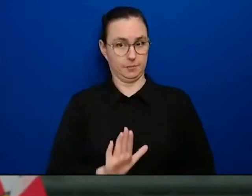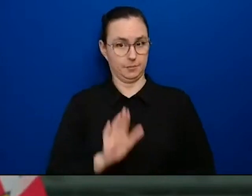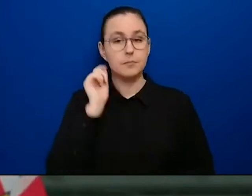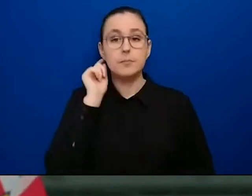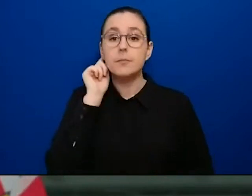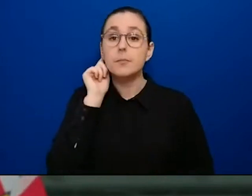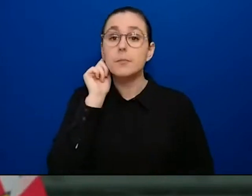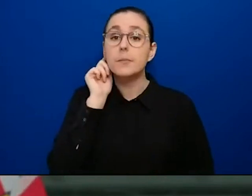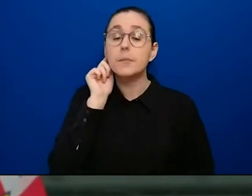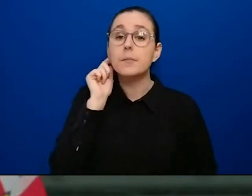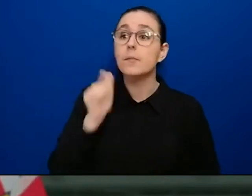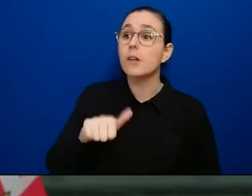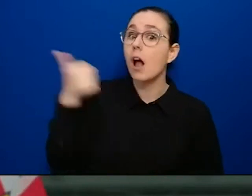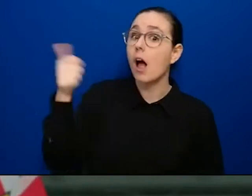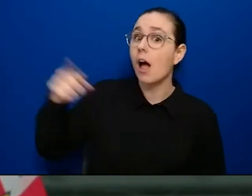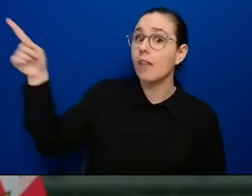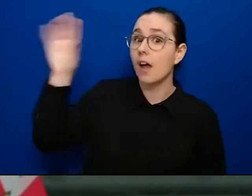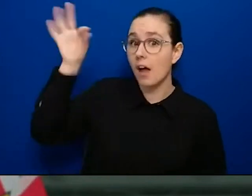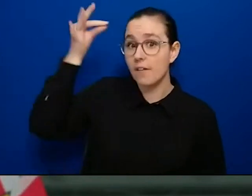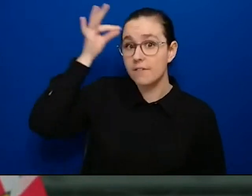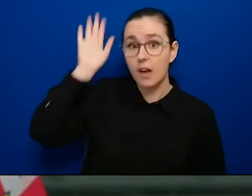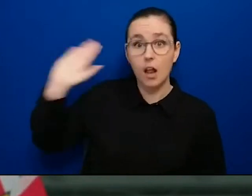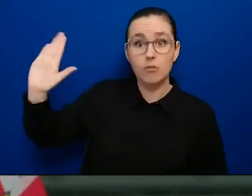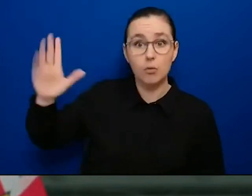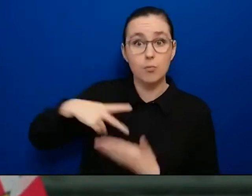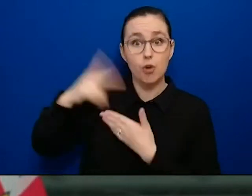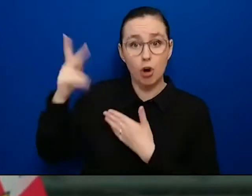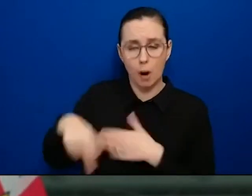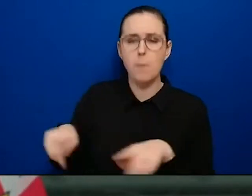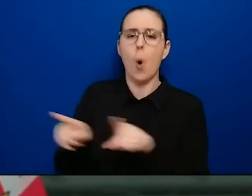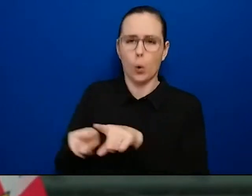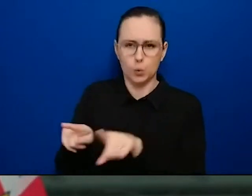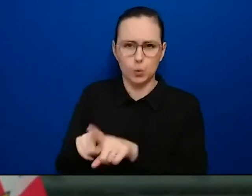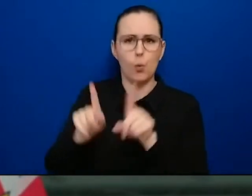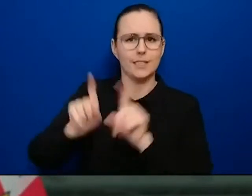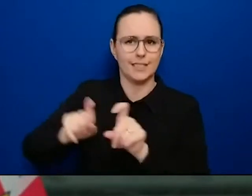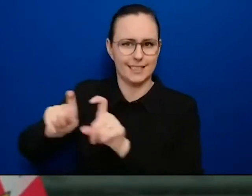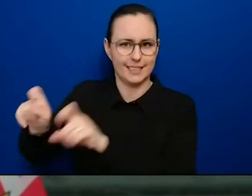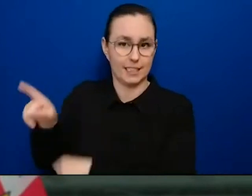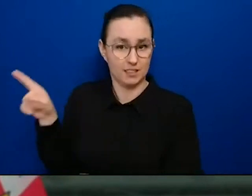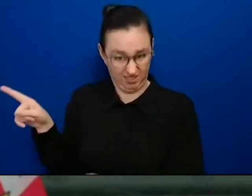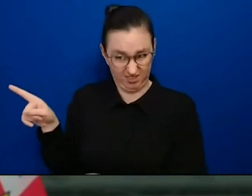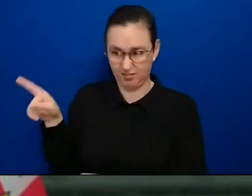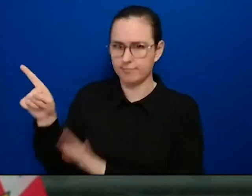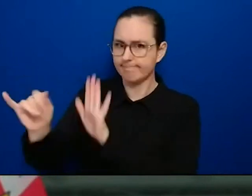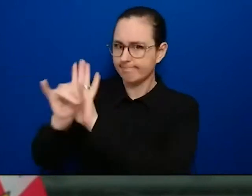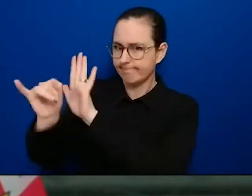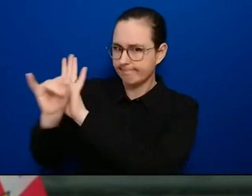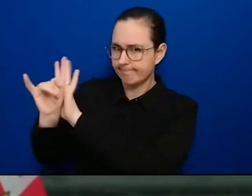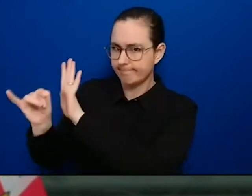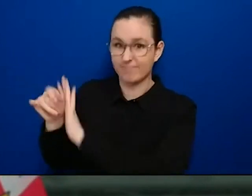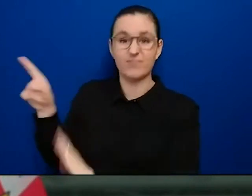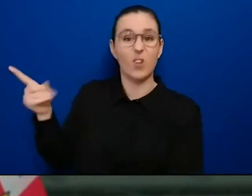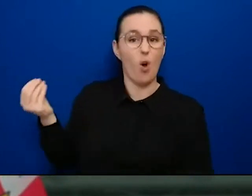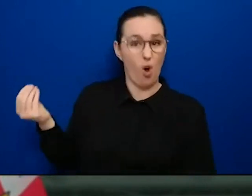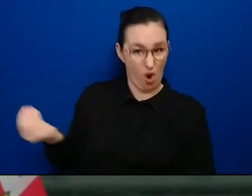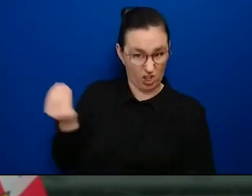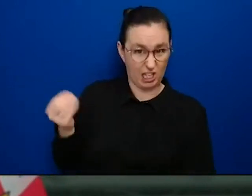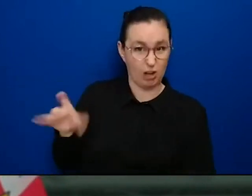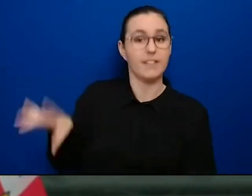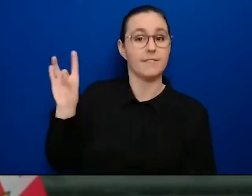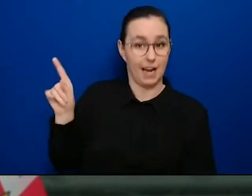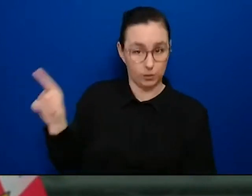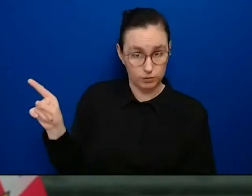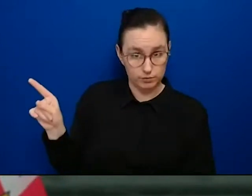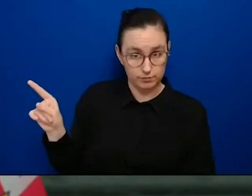travellers, and that's how the people were identified in Ontario. And in both these cases, these are people who are travelling